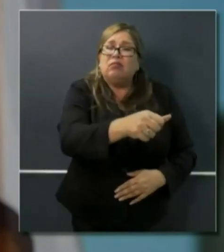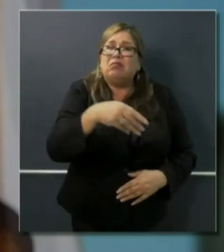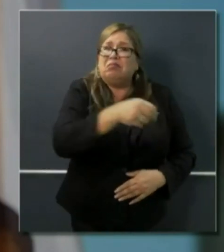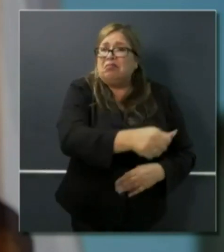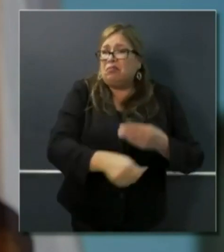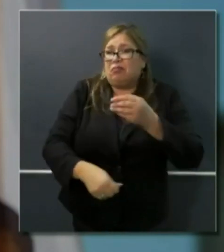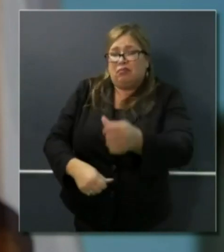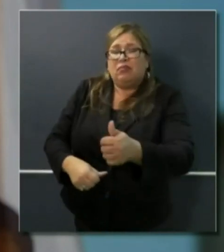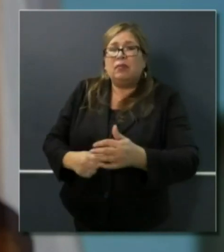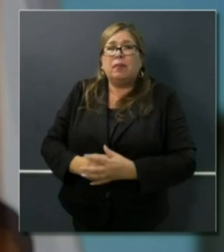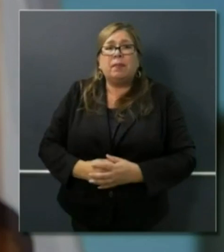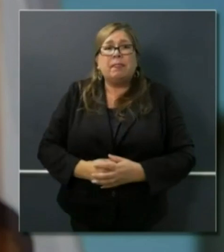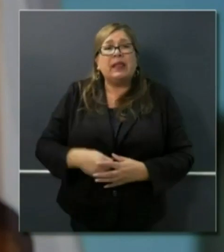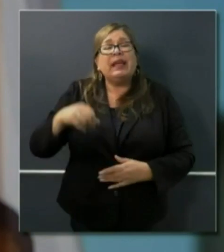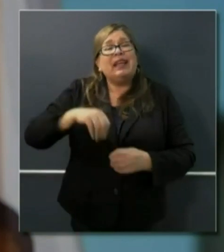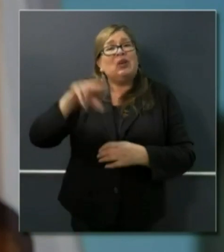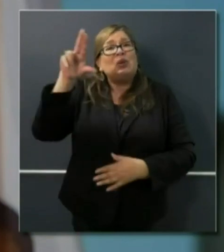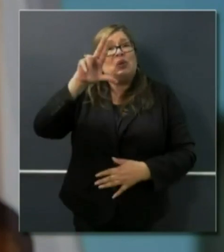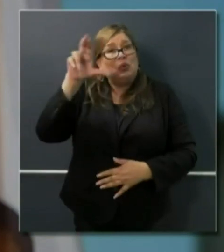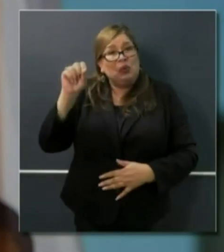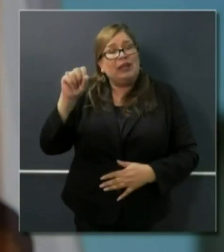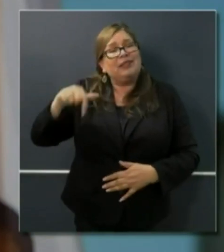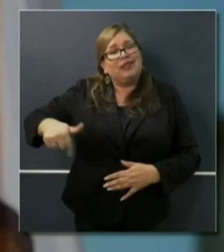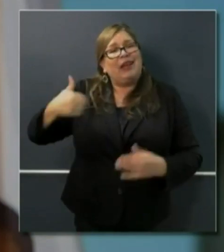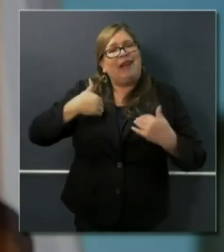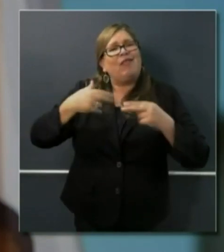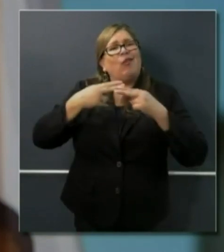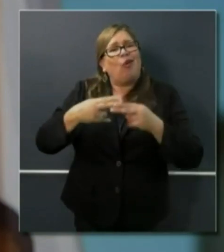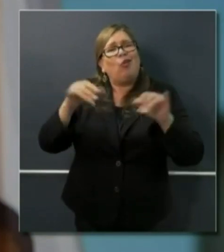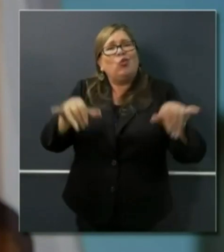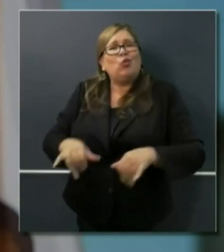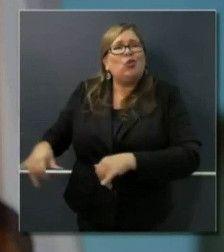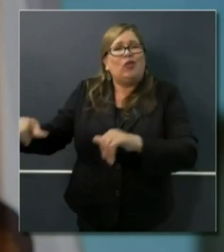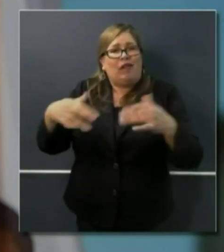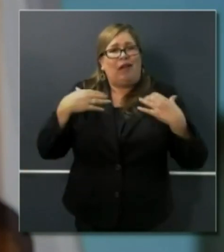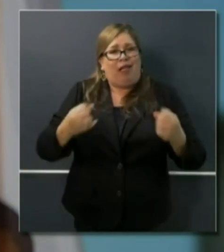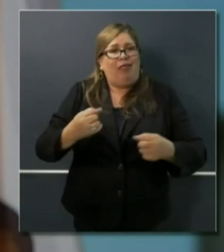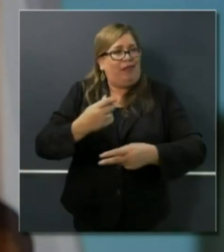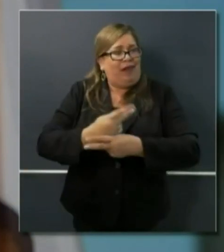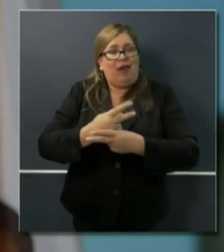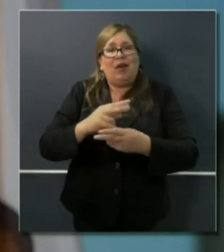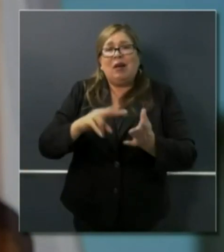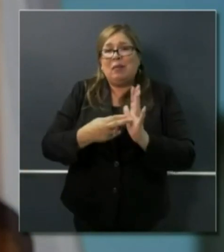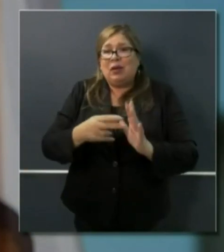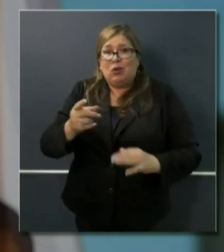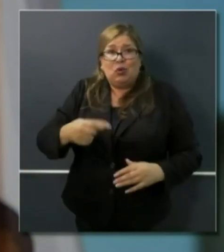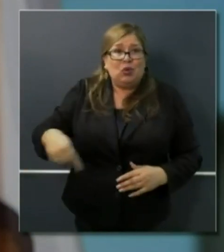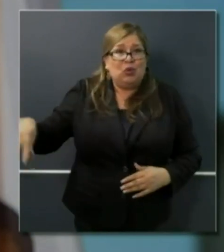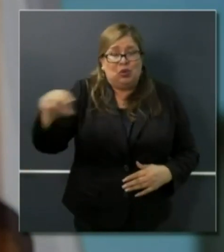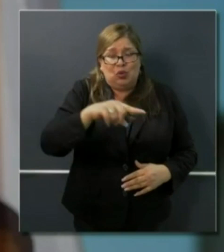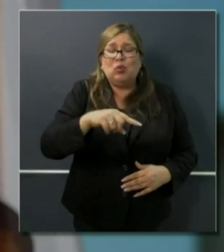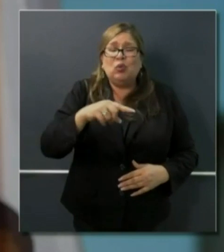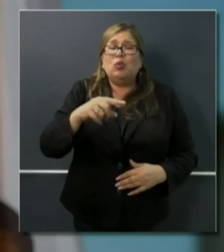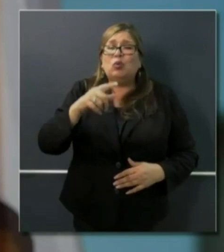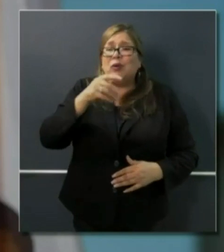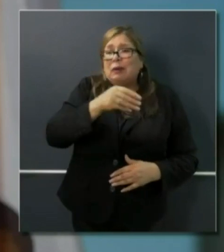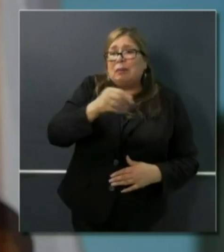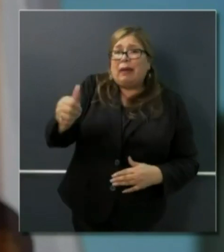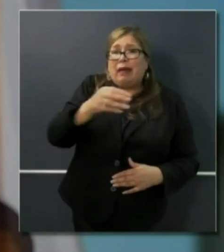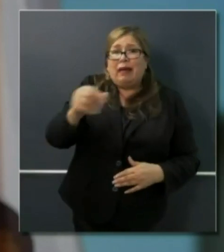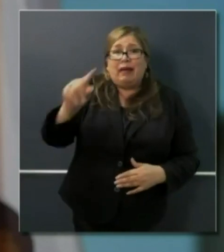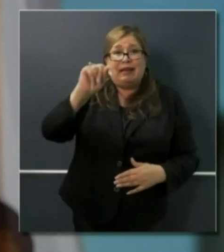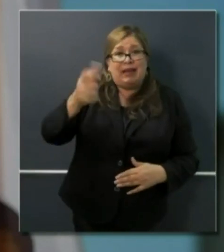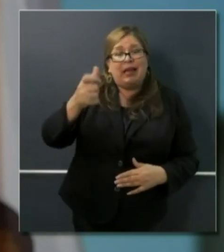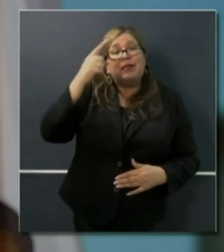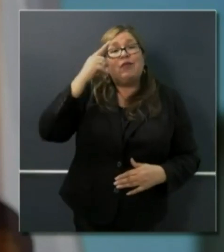have universal health care. It's in the emergency rooms. And you as a taxpayer pay exponentially more on the back end than